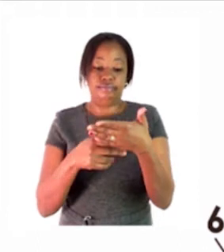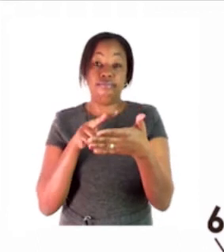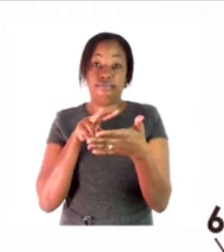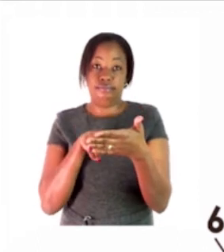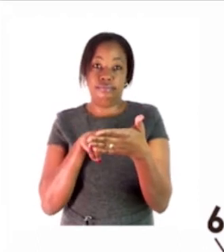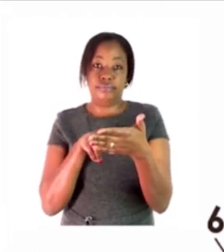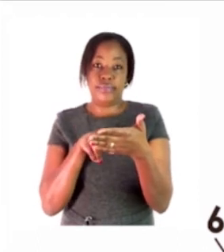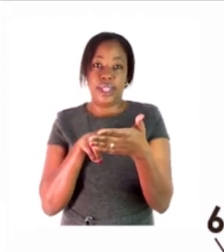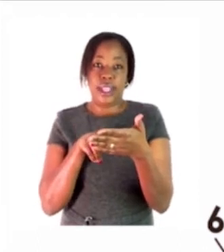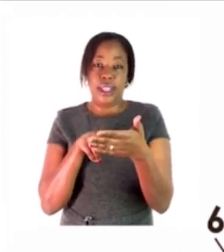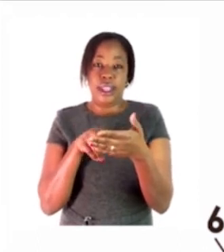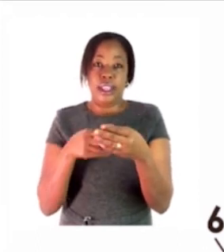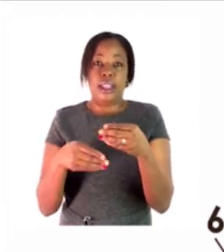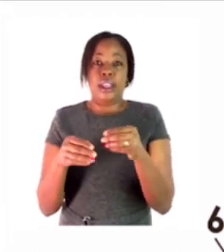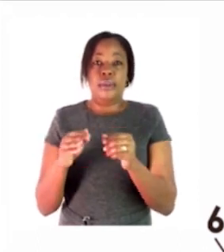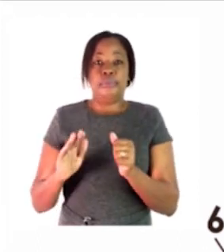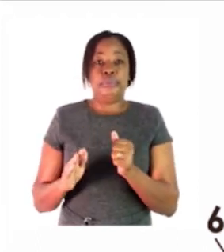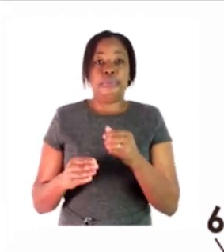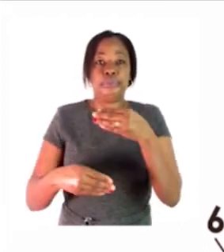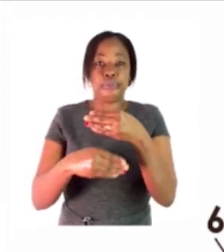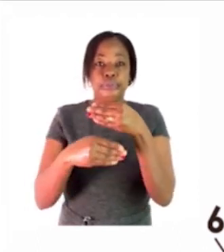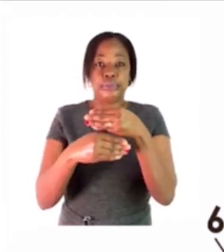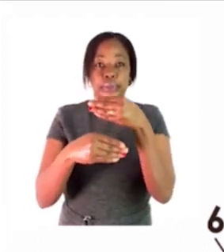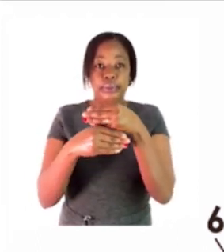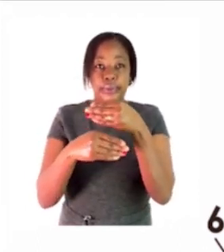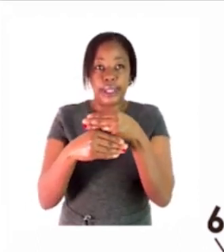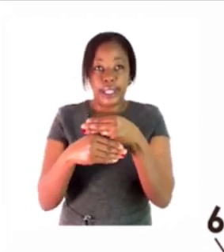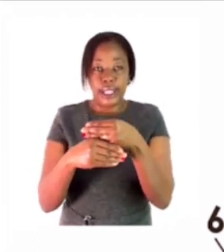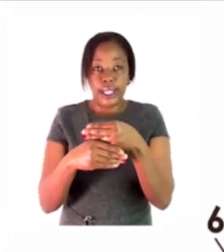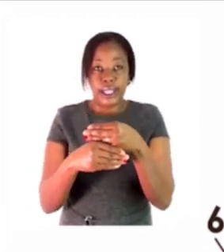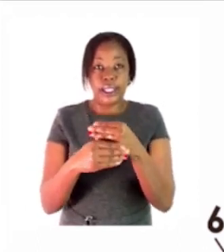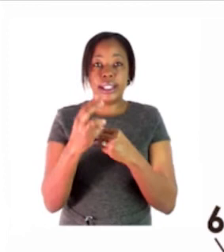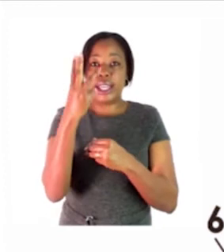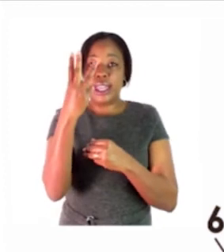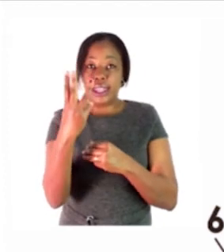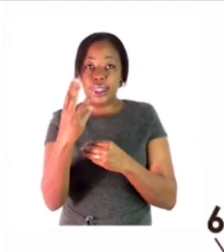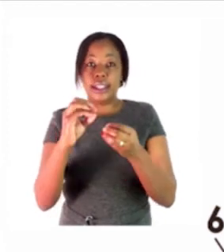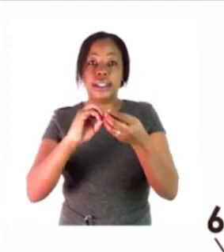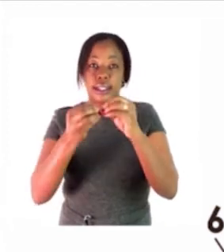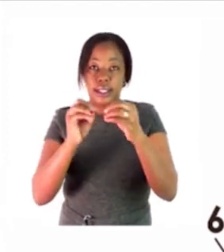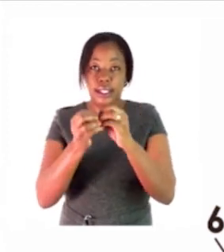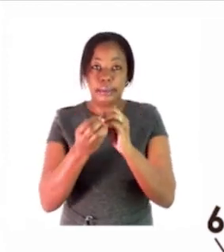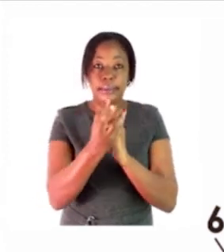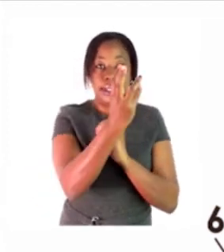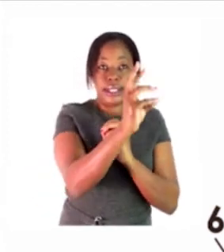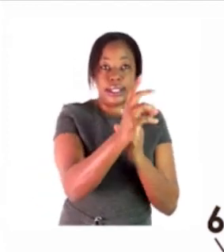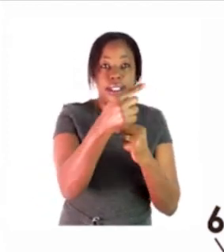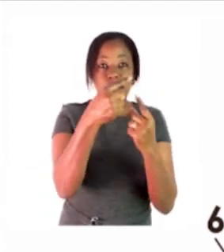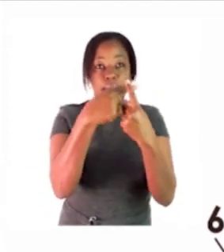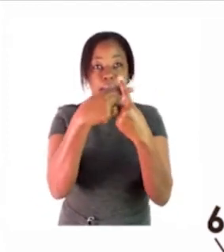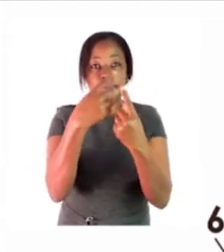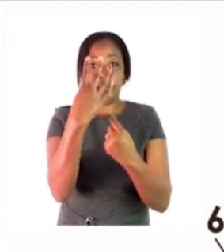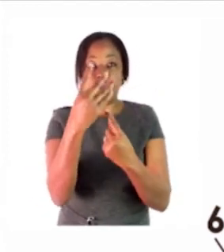you know they want you to add three numbers six plus four plus six plus but then they have